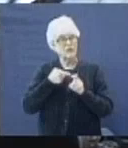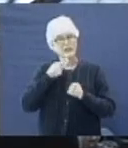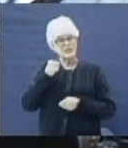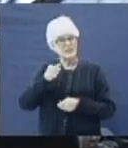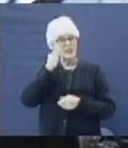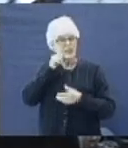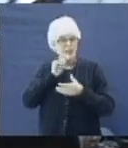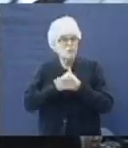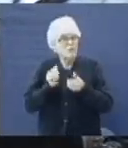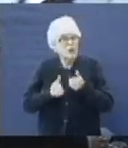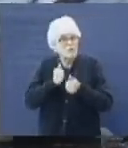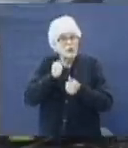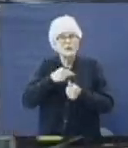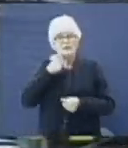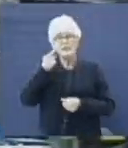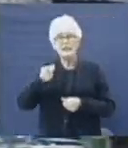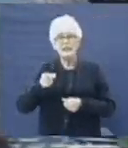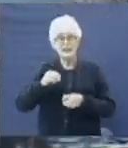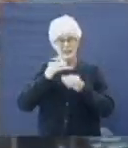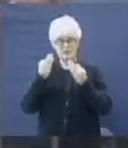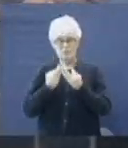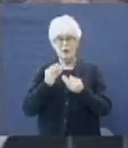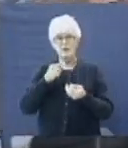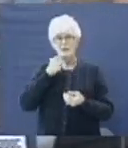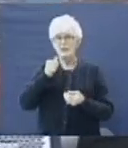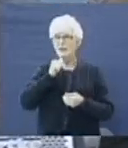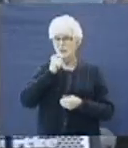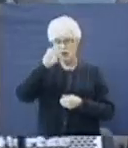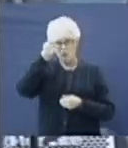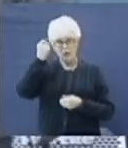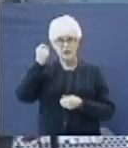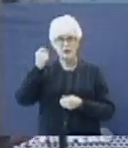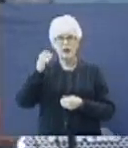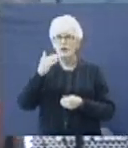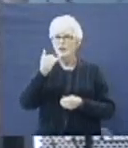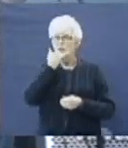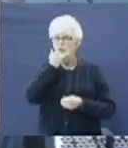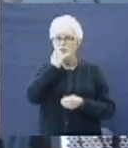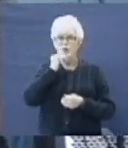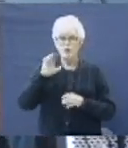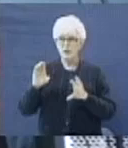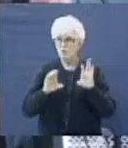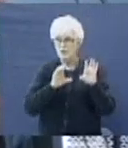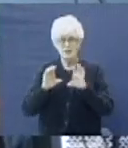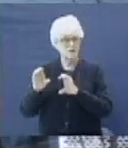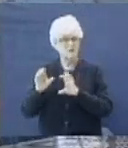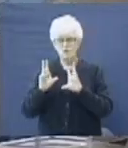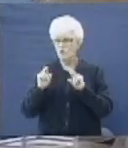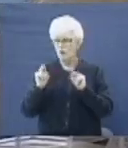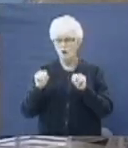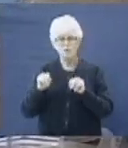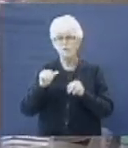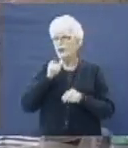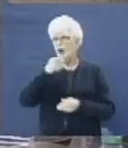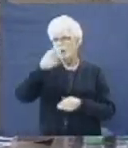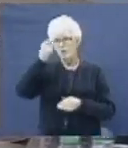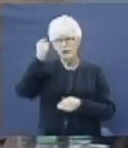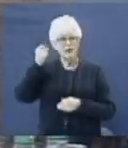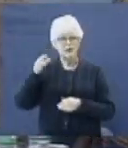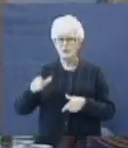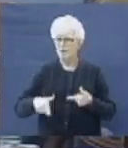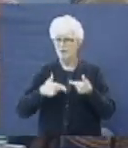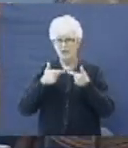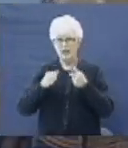wife almost said. That's what his family said. But it wasn't because of the wrong that he was doing. It wasn't because of some